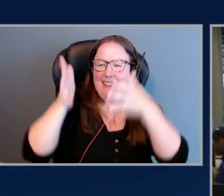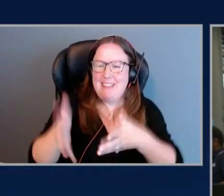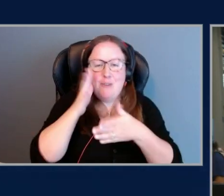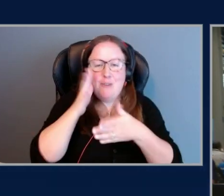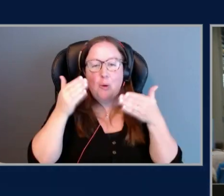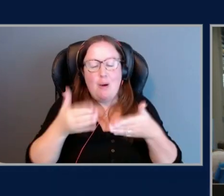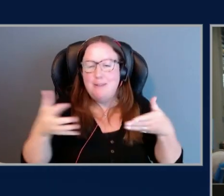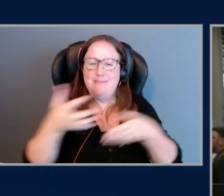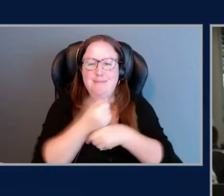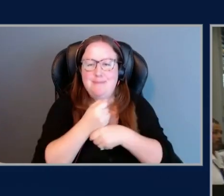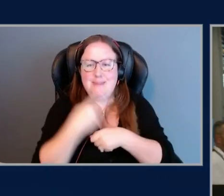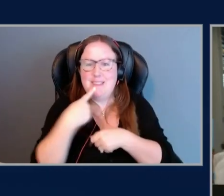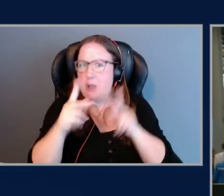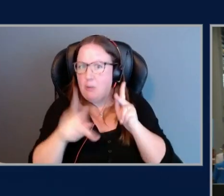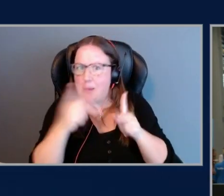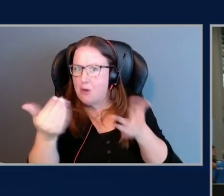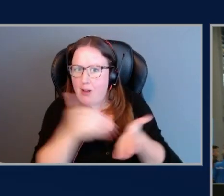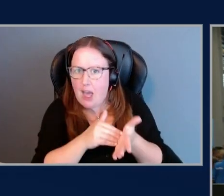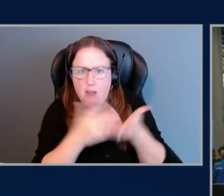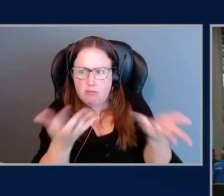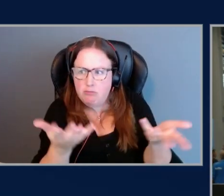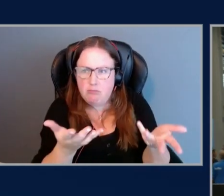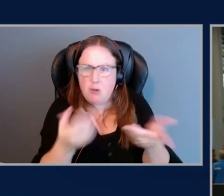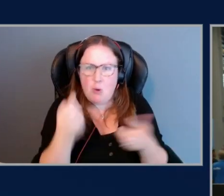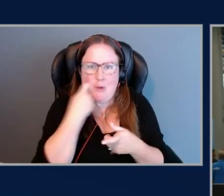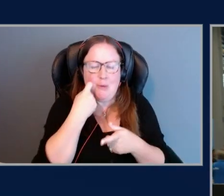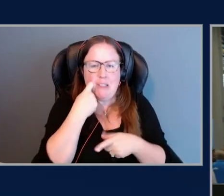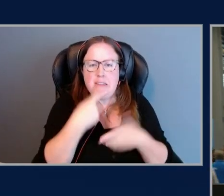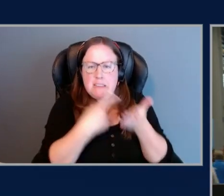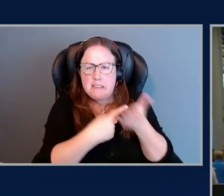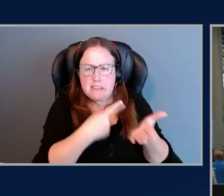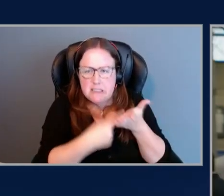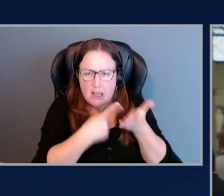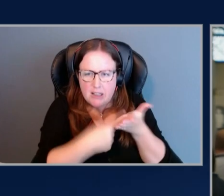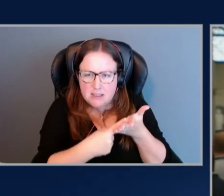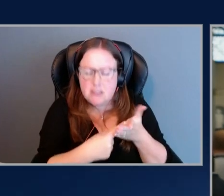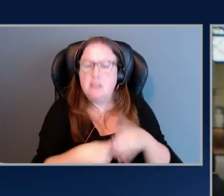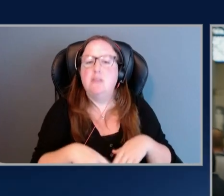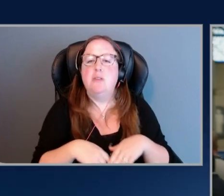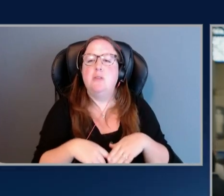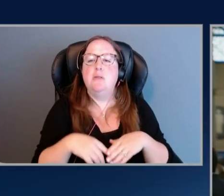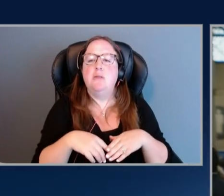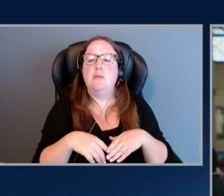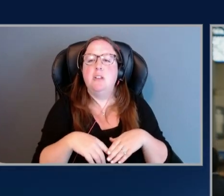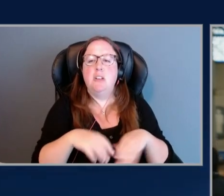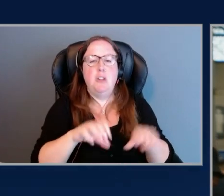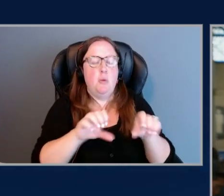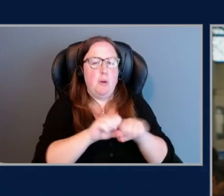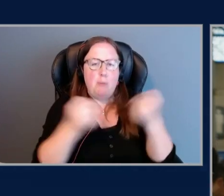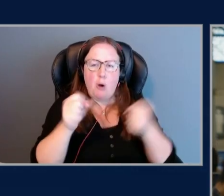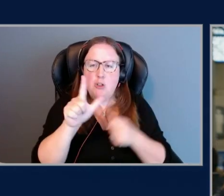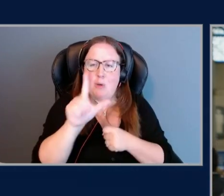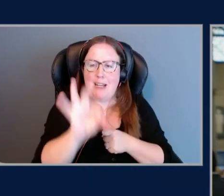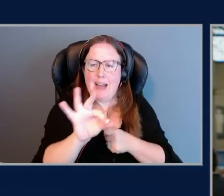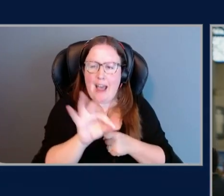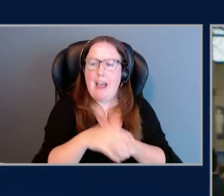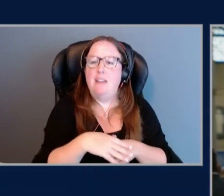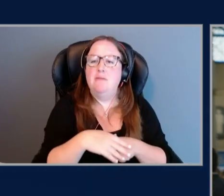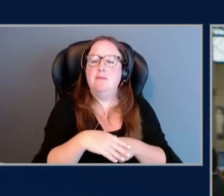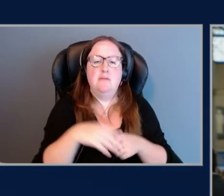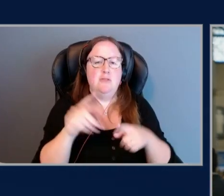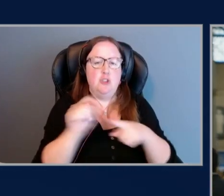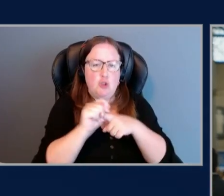this thing up and tell people, again, what we just talked about. We just broke the 29 million individuals trained goal